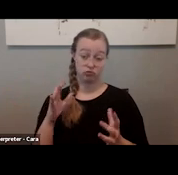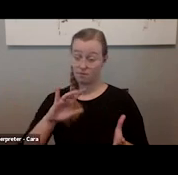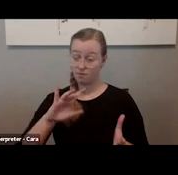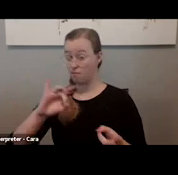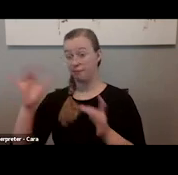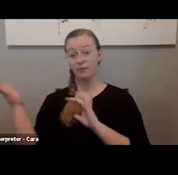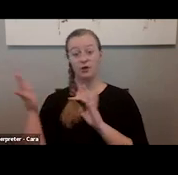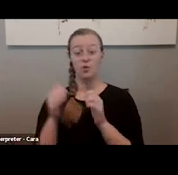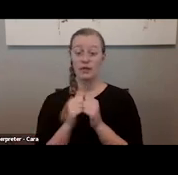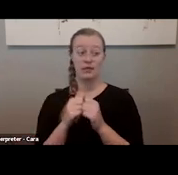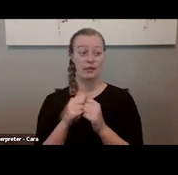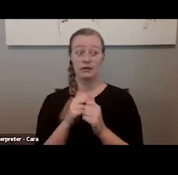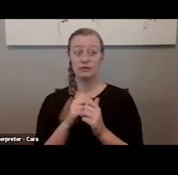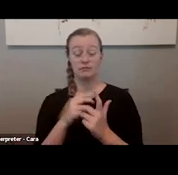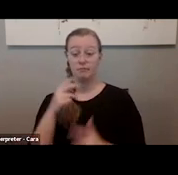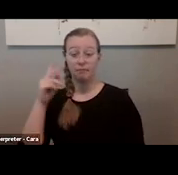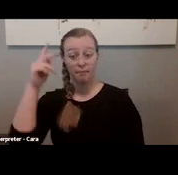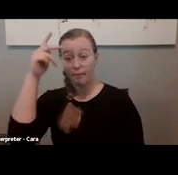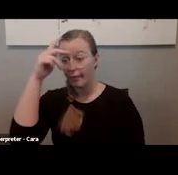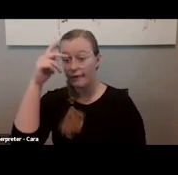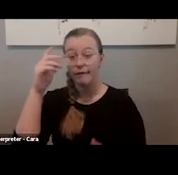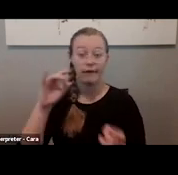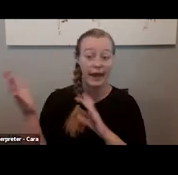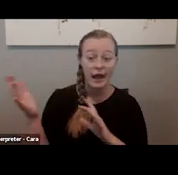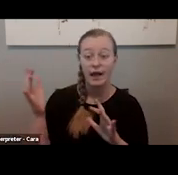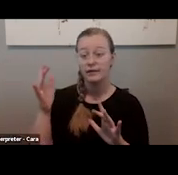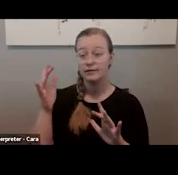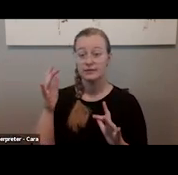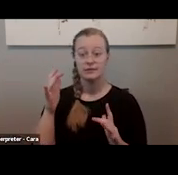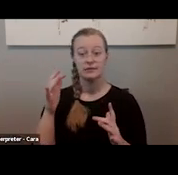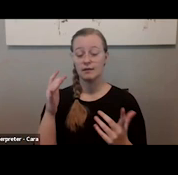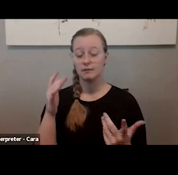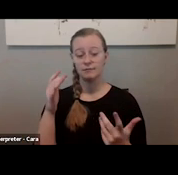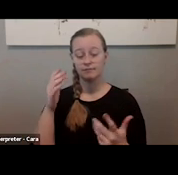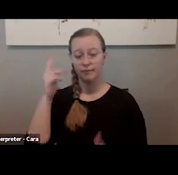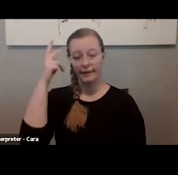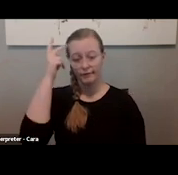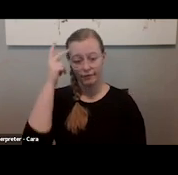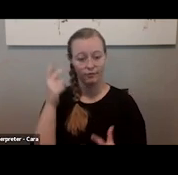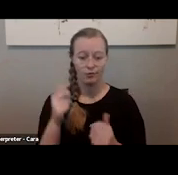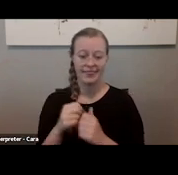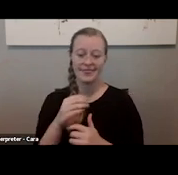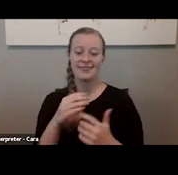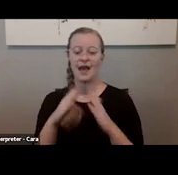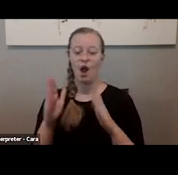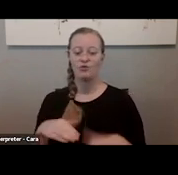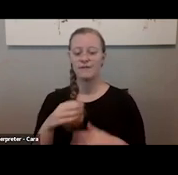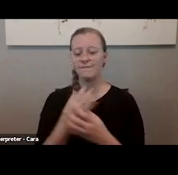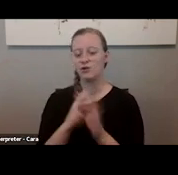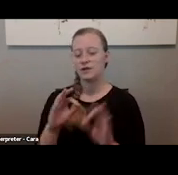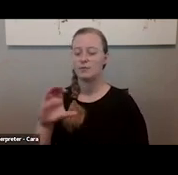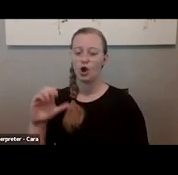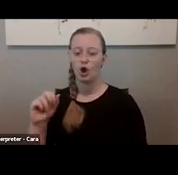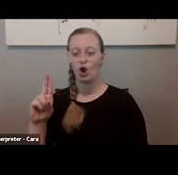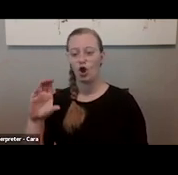chaos, a lot of it fueled by members of the House Freedom Caucus. That have delayed the legislation